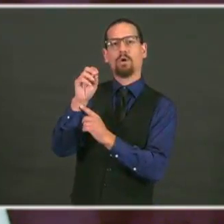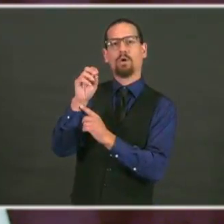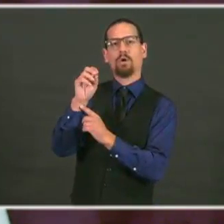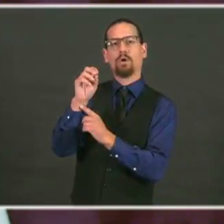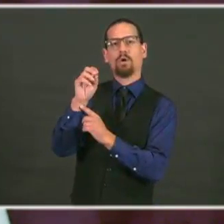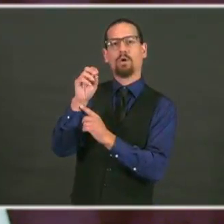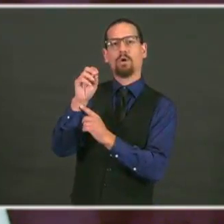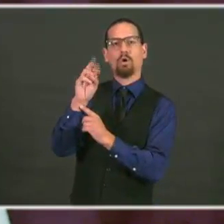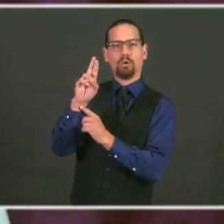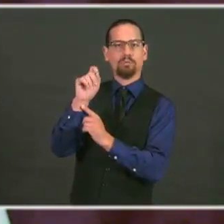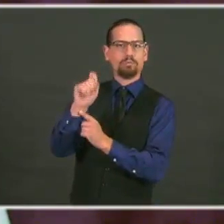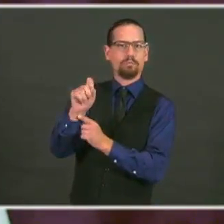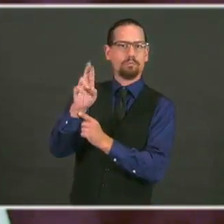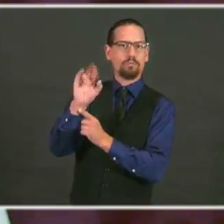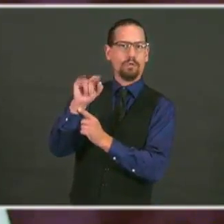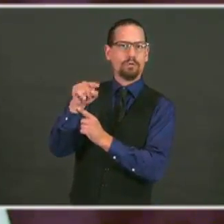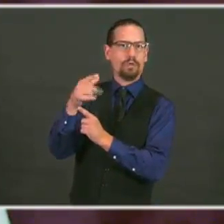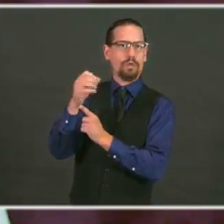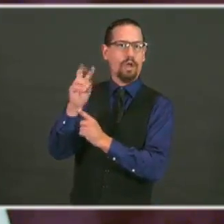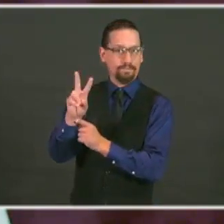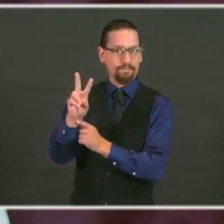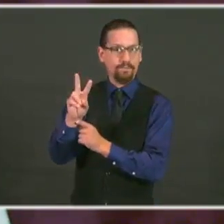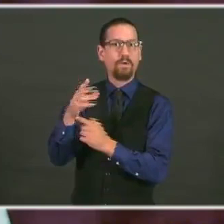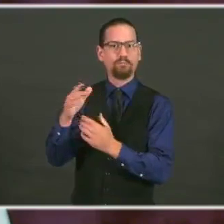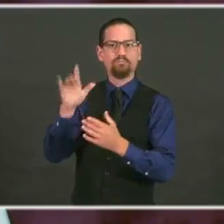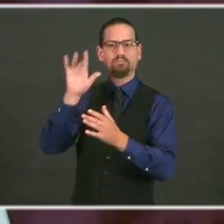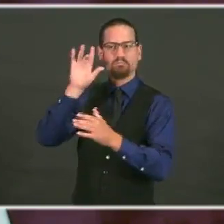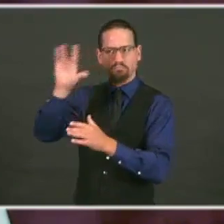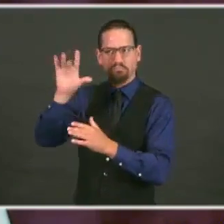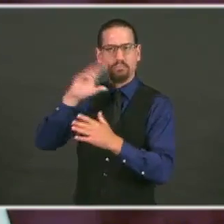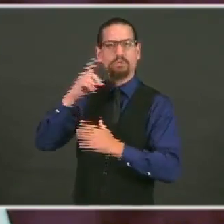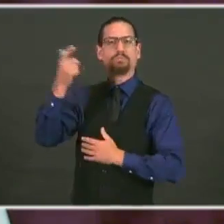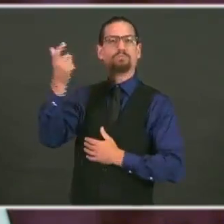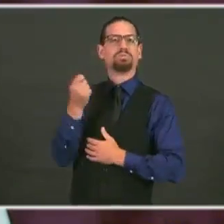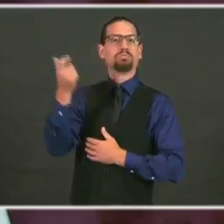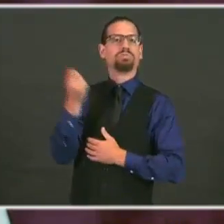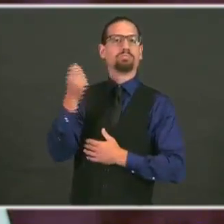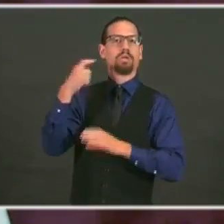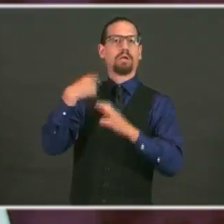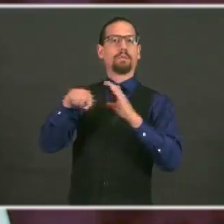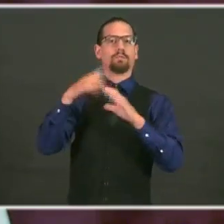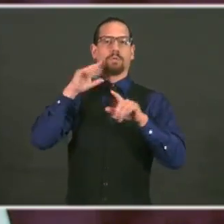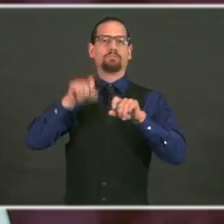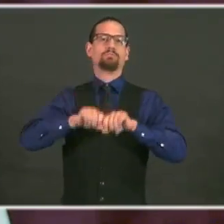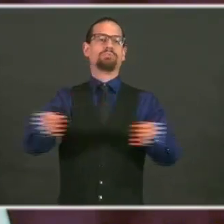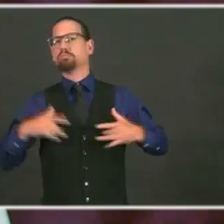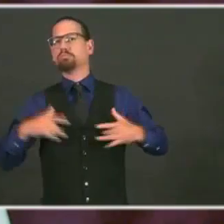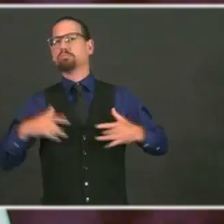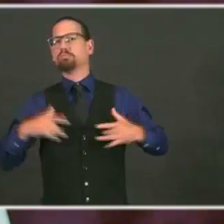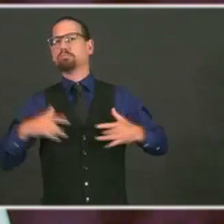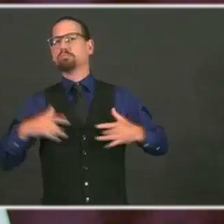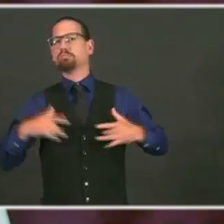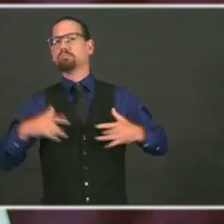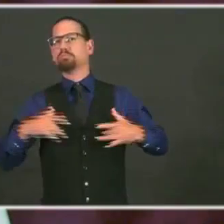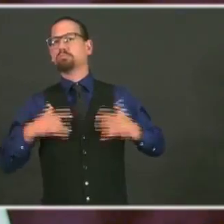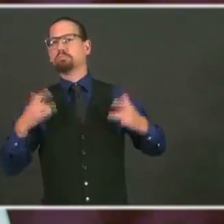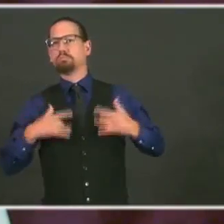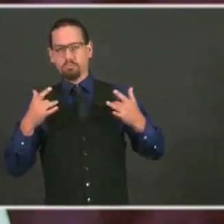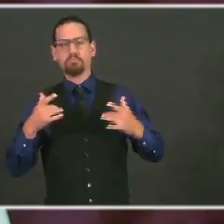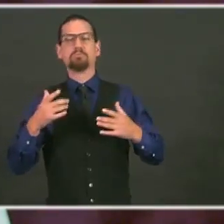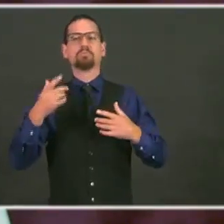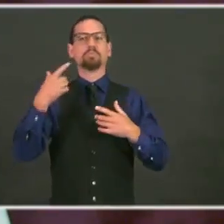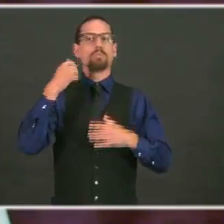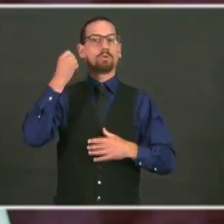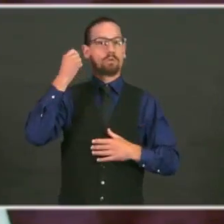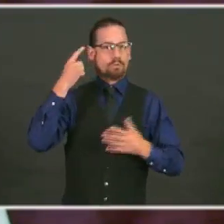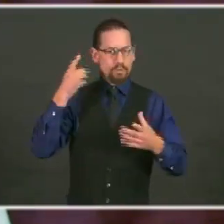.ri.gov. We will send to you a daily email and an email on Saturday with the week's recap. ...way to